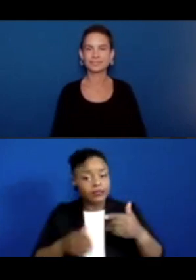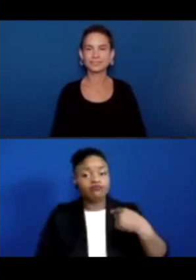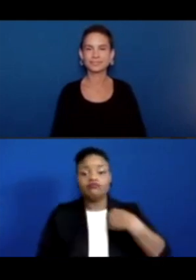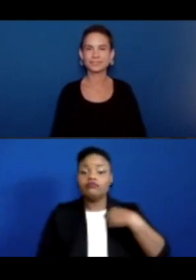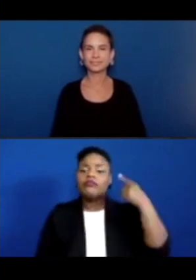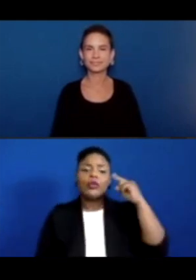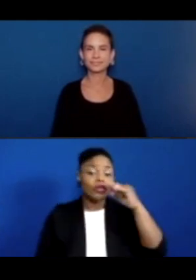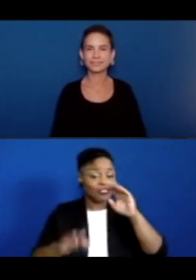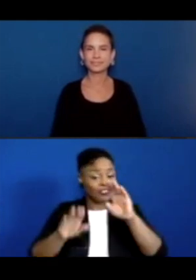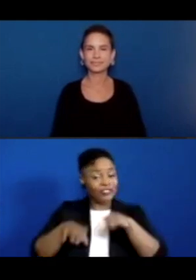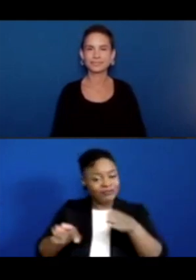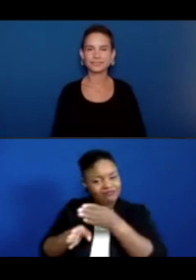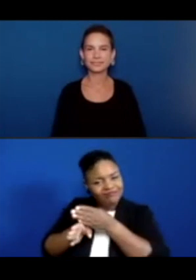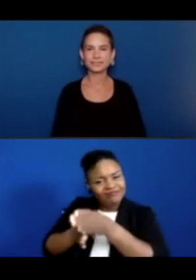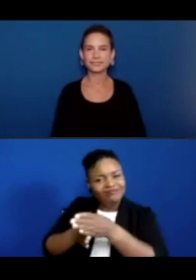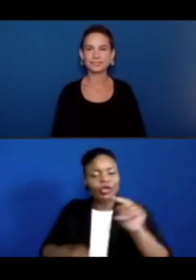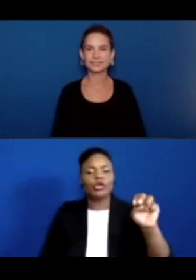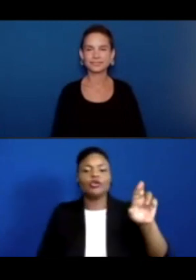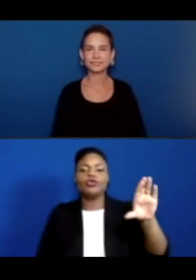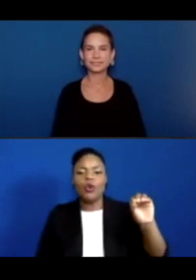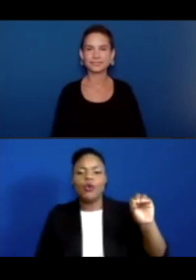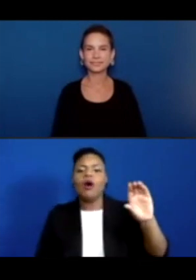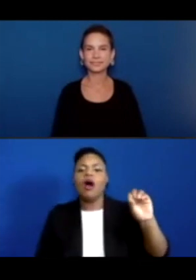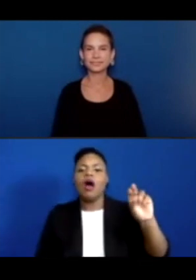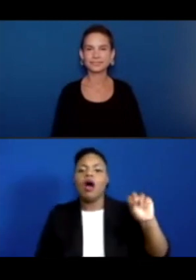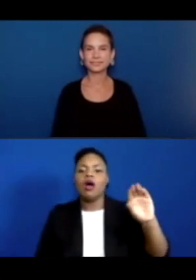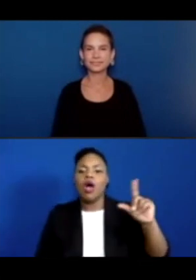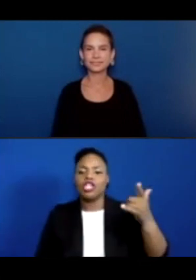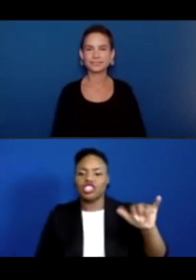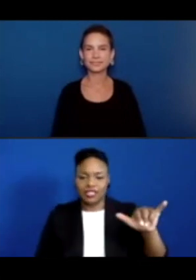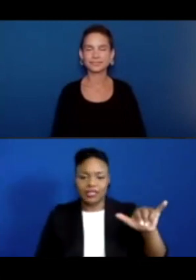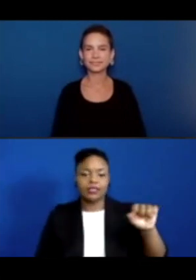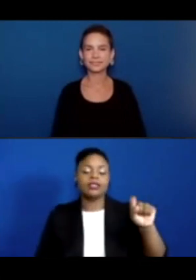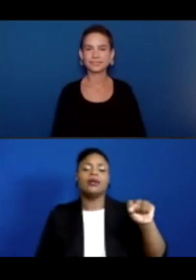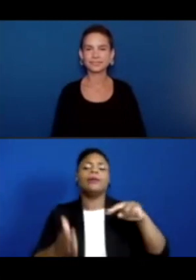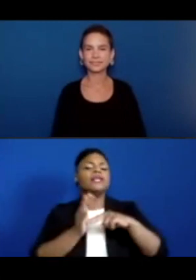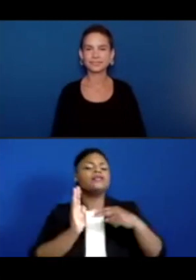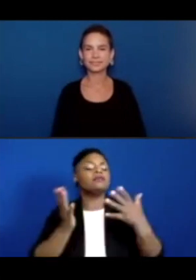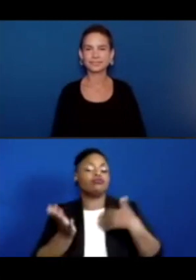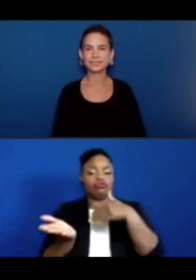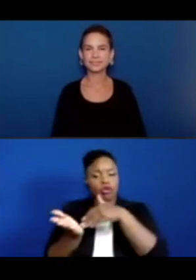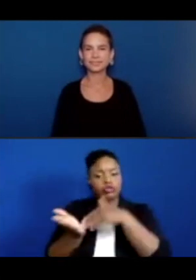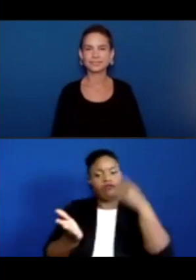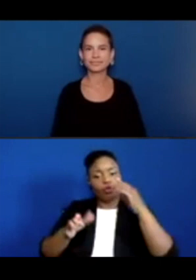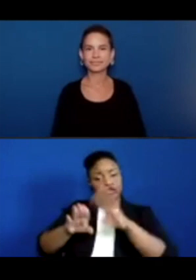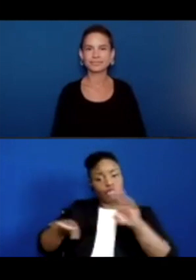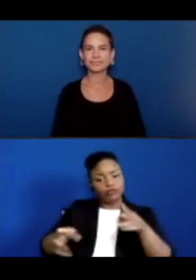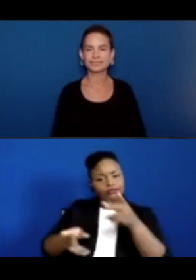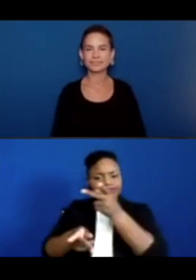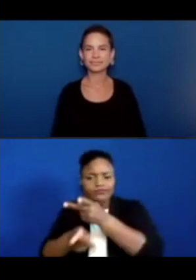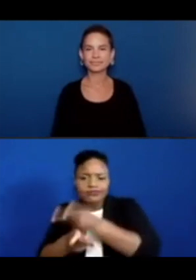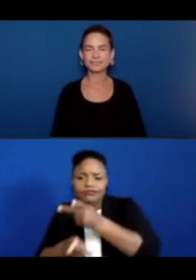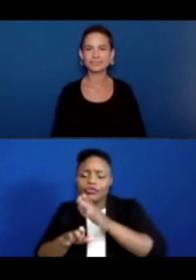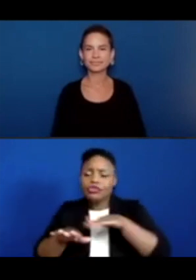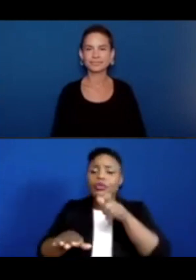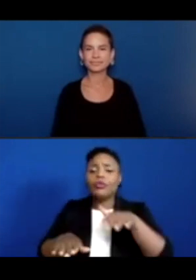a pediatric neuro-oncologist, which is a long word for I am a doctor for children who takes care